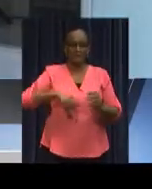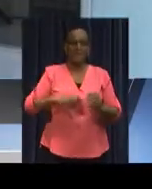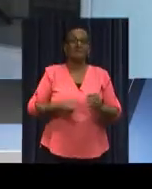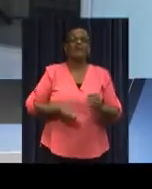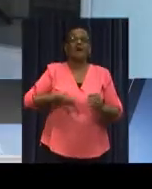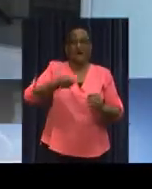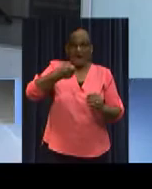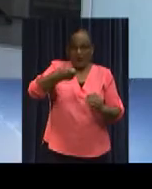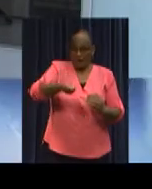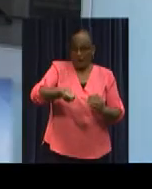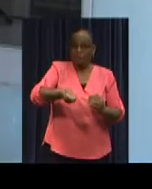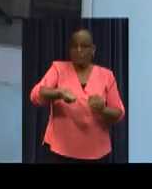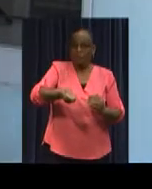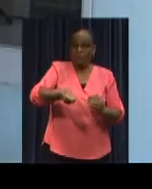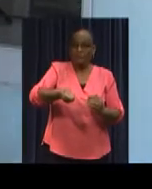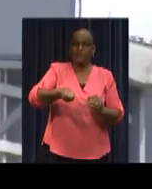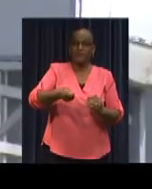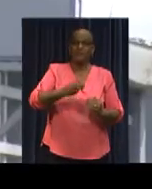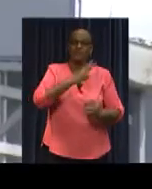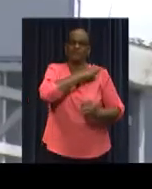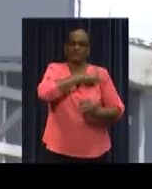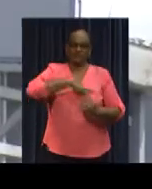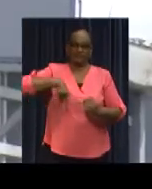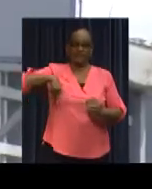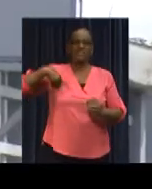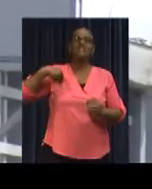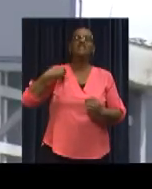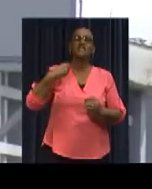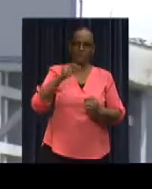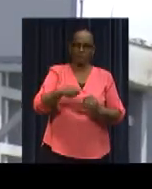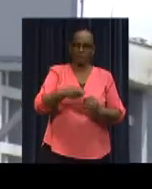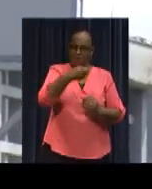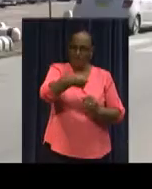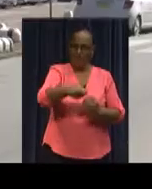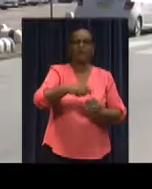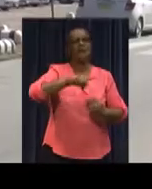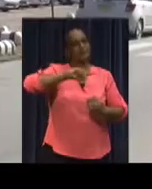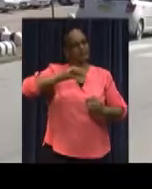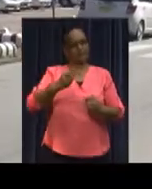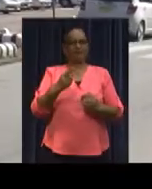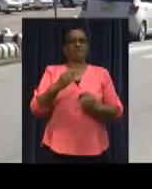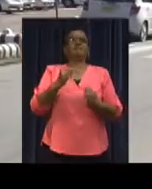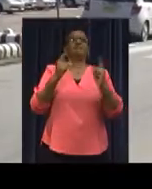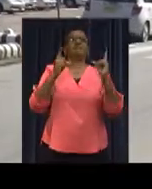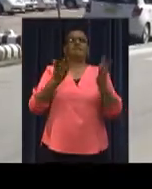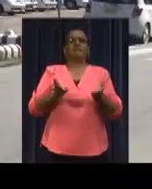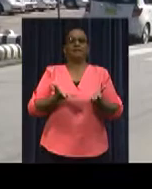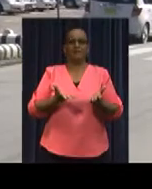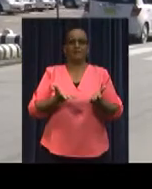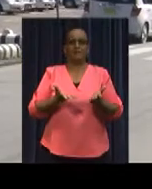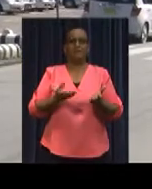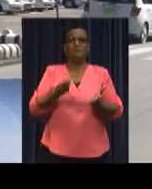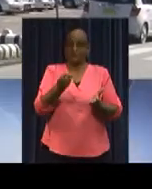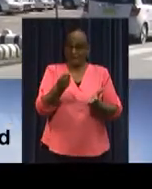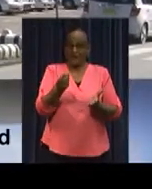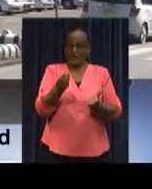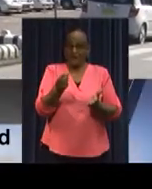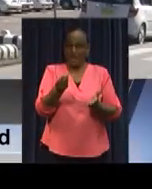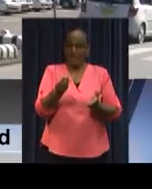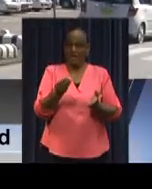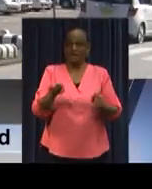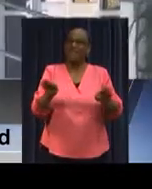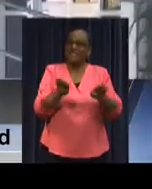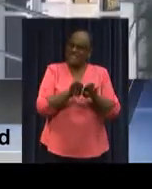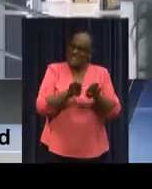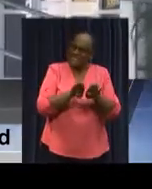Allowing a petition to the vice president, there was progress in the case. The amount will be the same